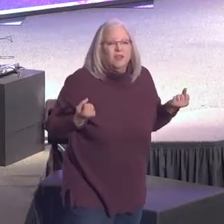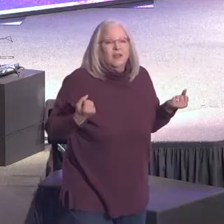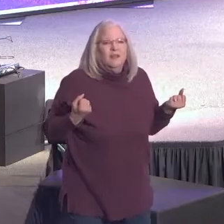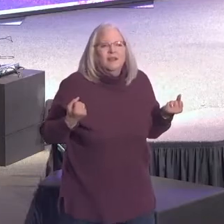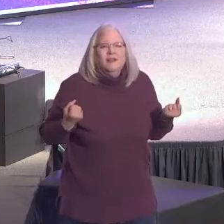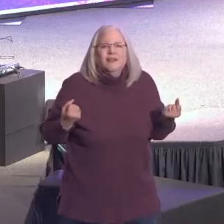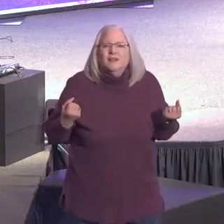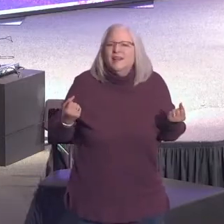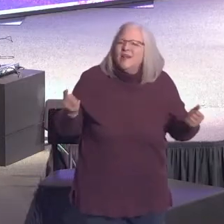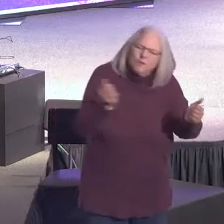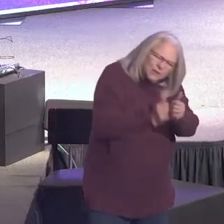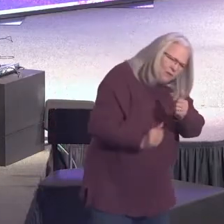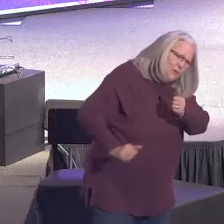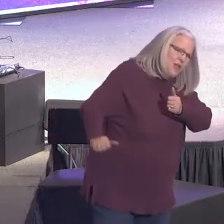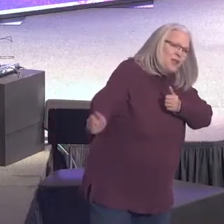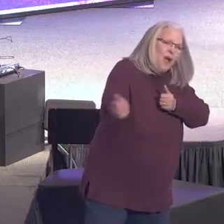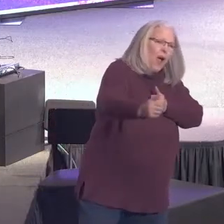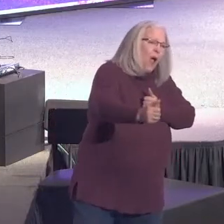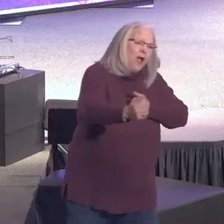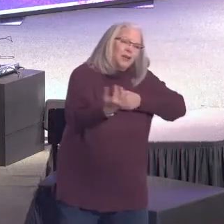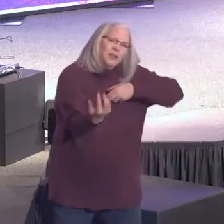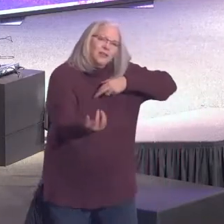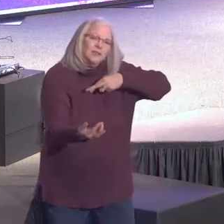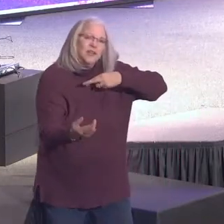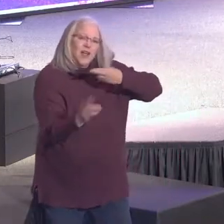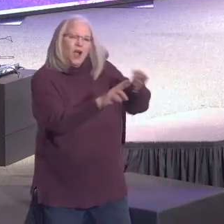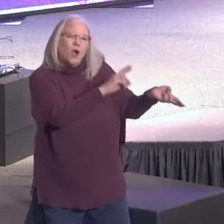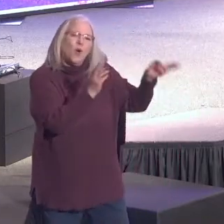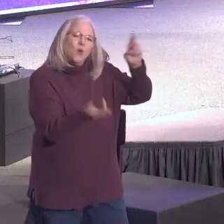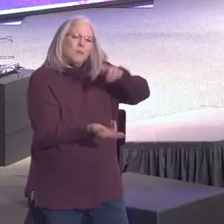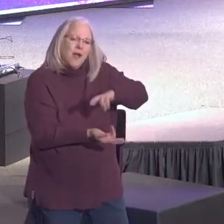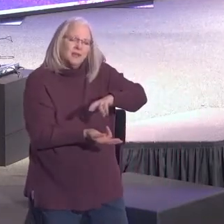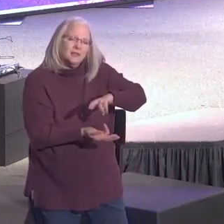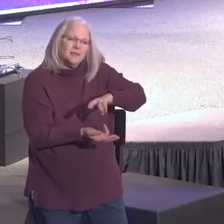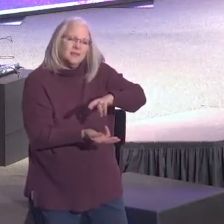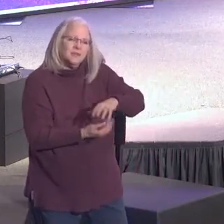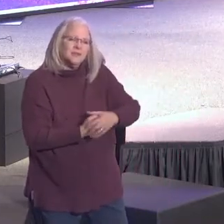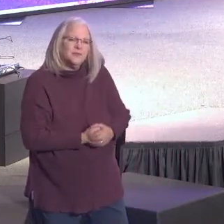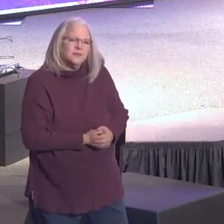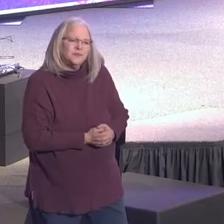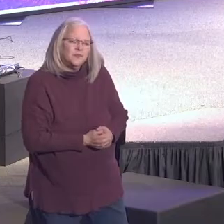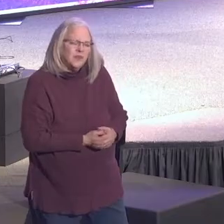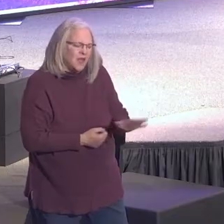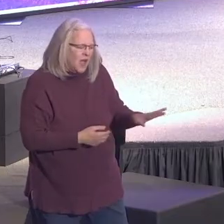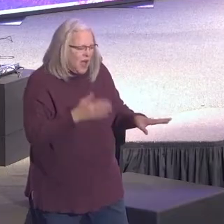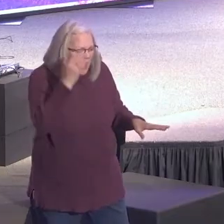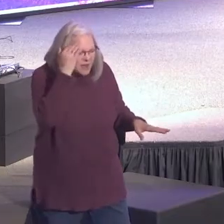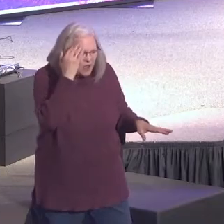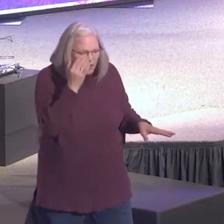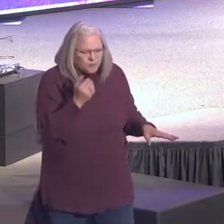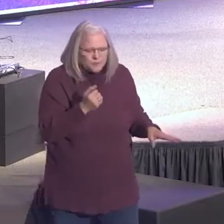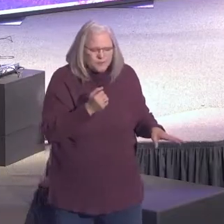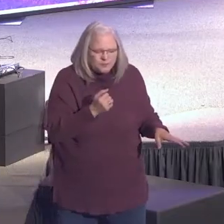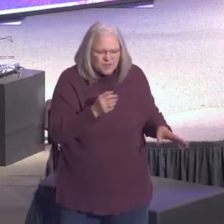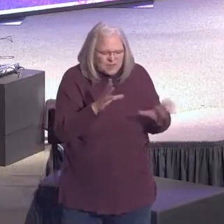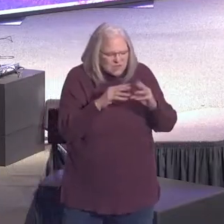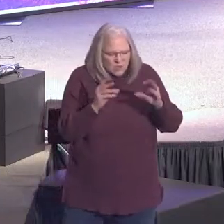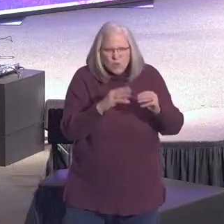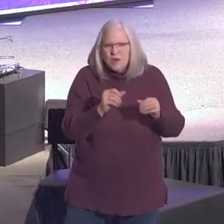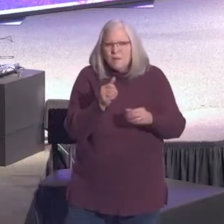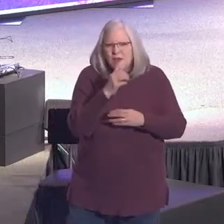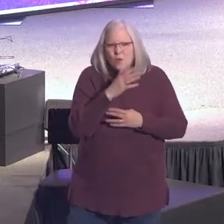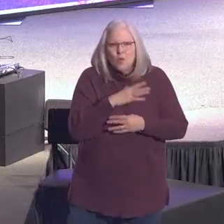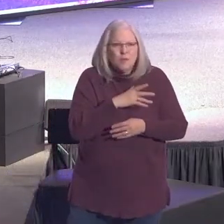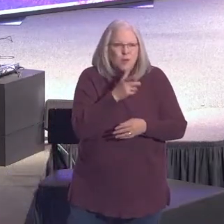I was beyond reconciliation. There was actually a woman who was married to a miserable guy